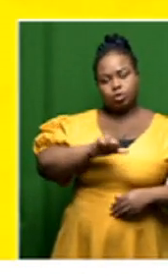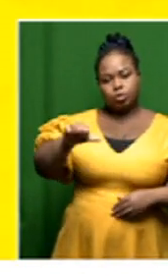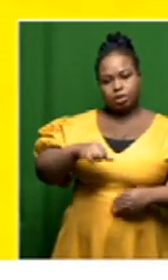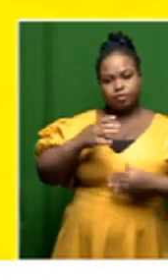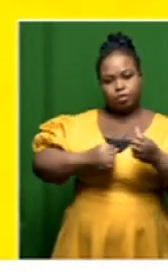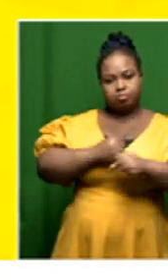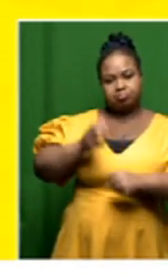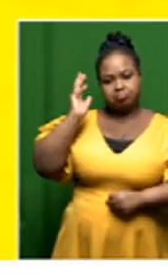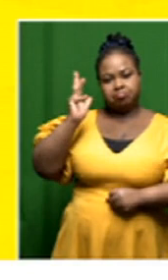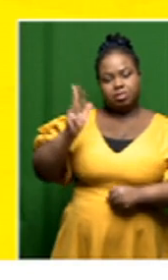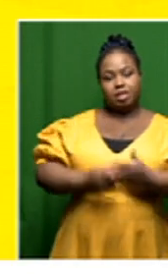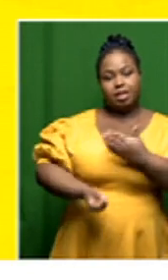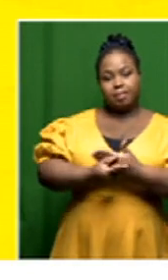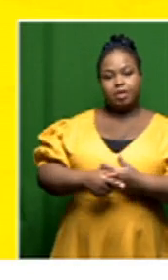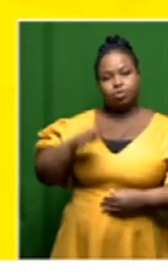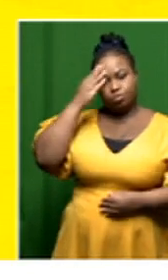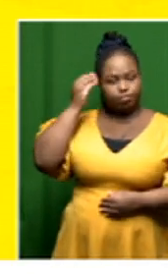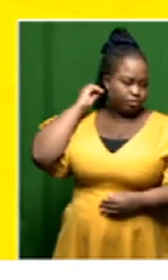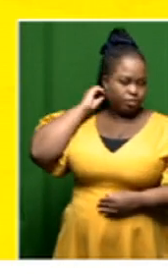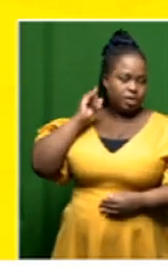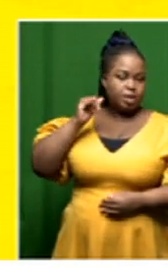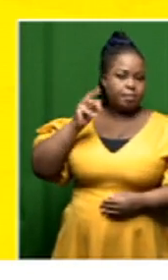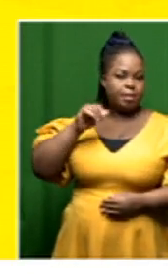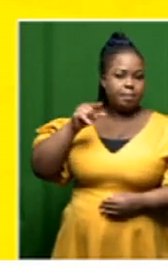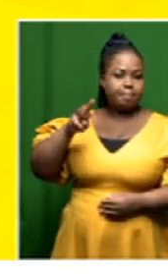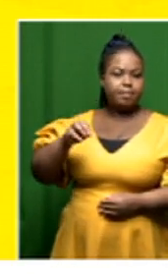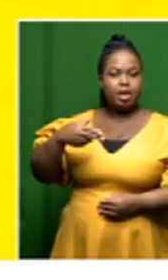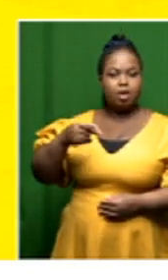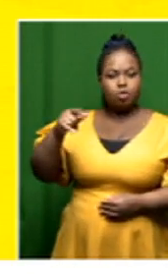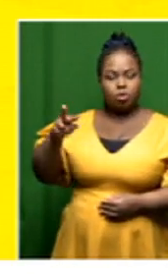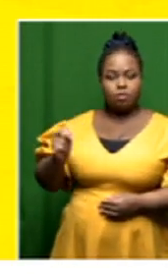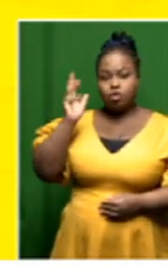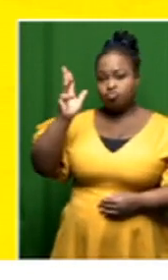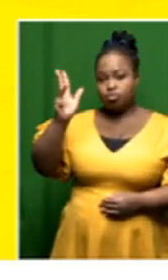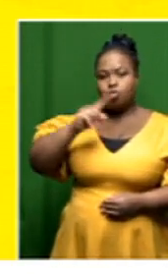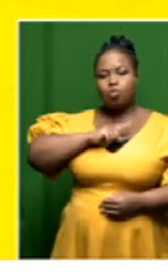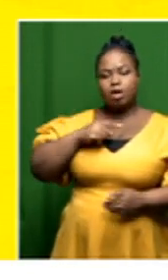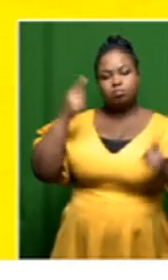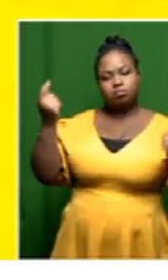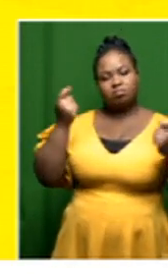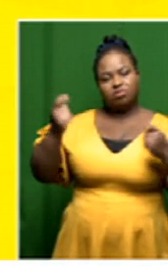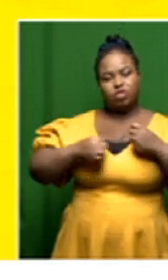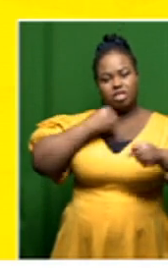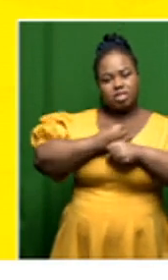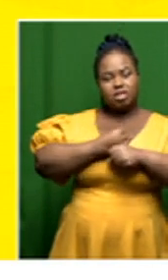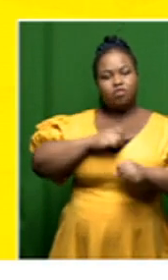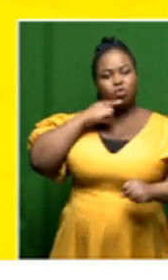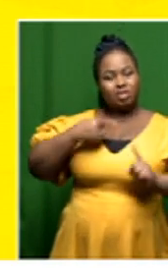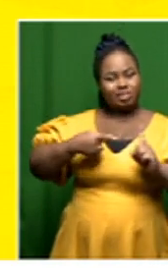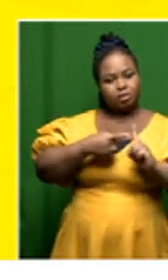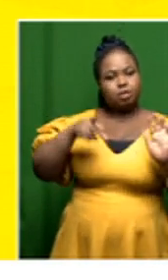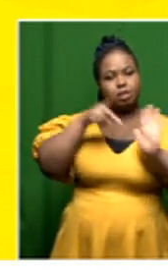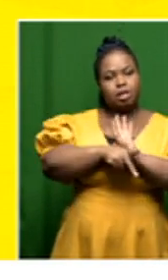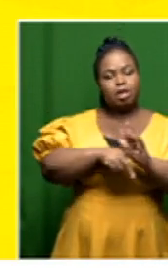annual lecture that was held in memory of imam harun now the lecture was to commemorate the anniversary of the imam's